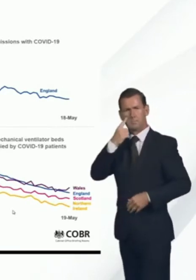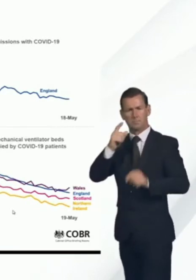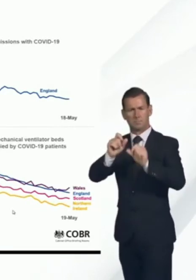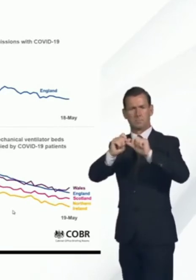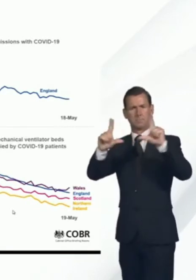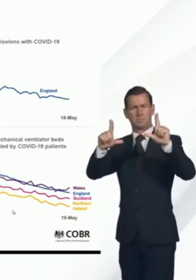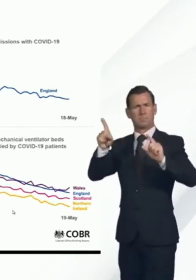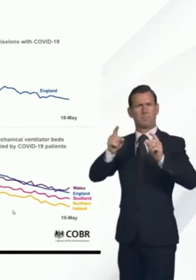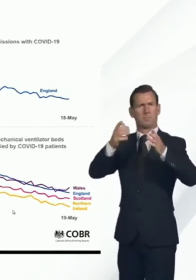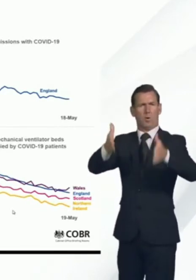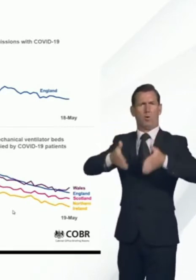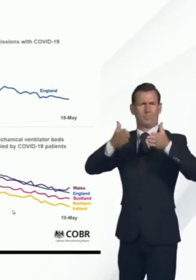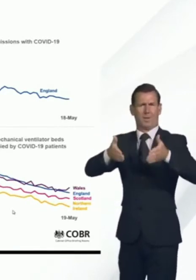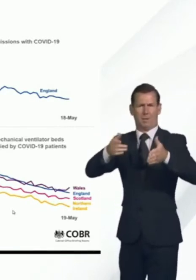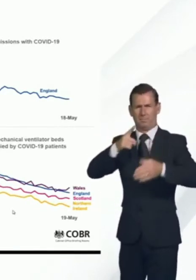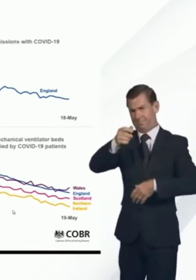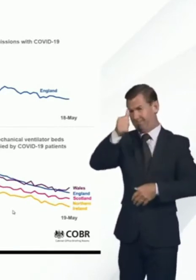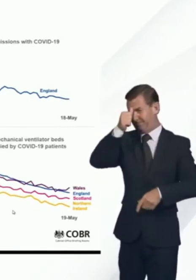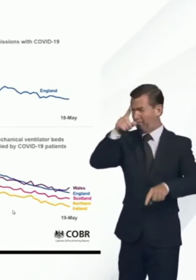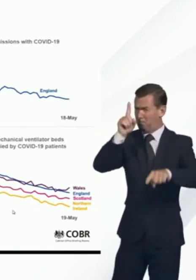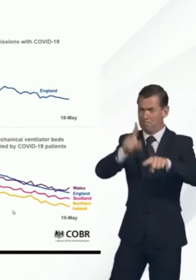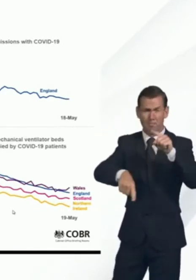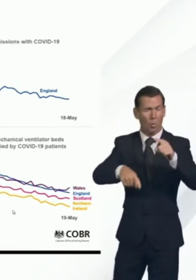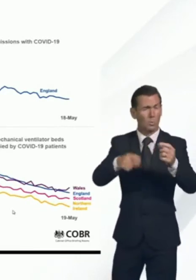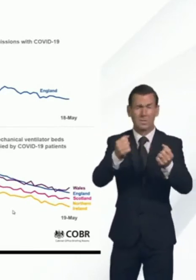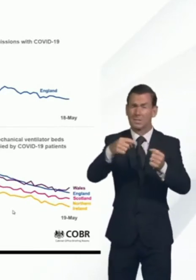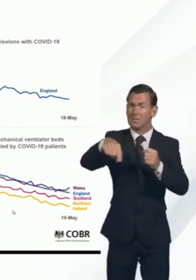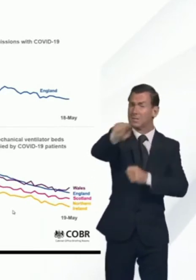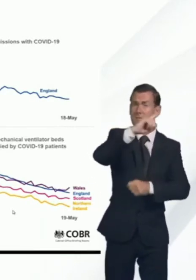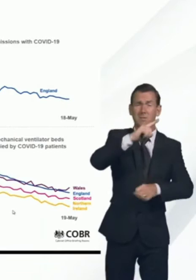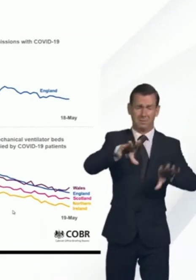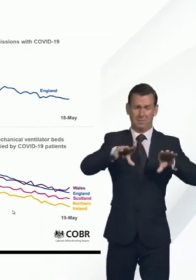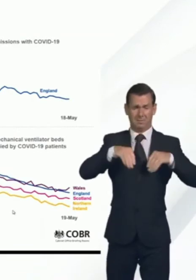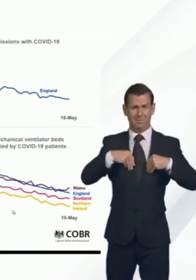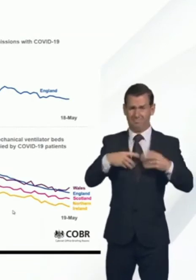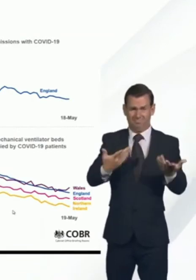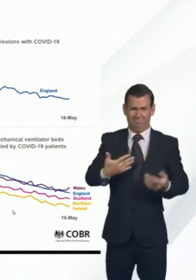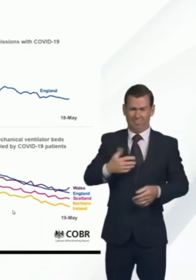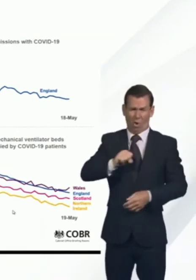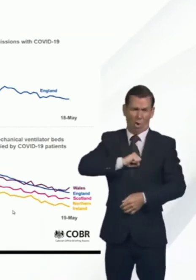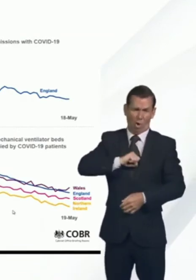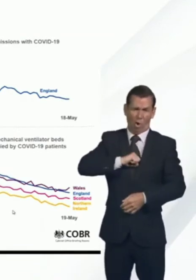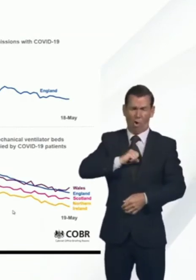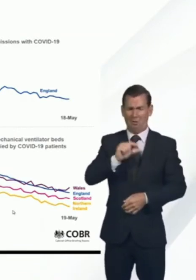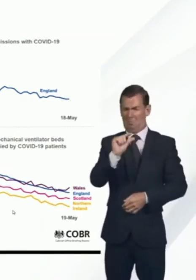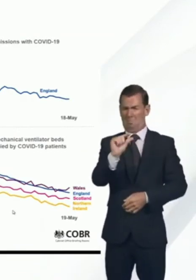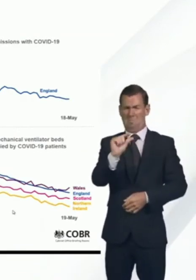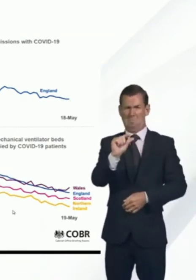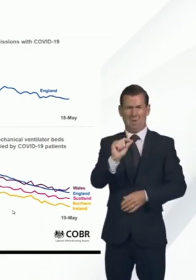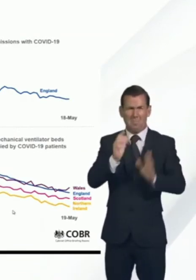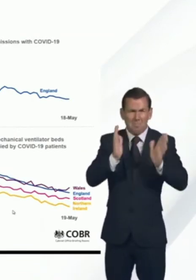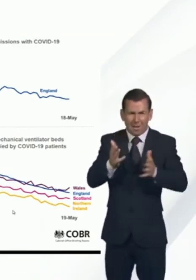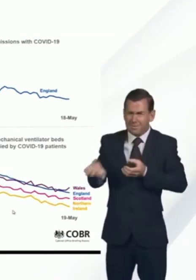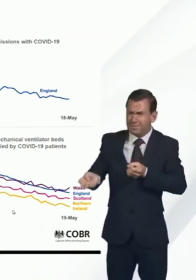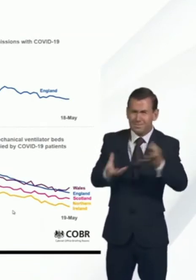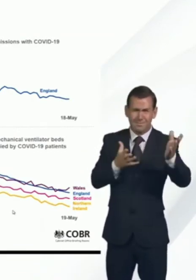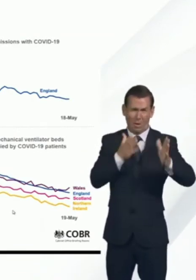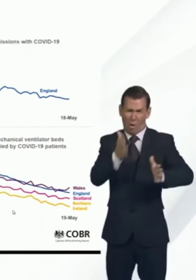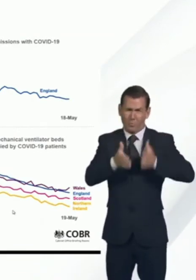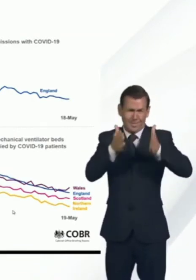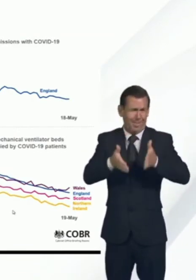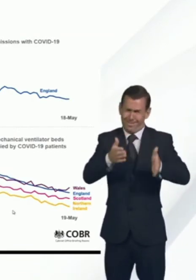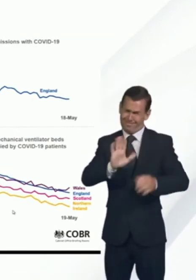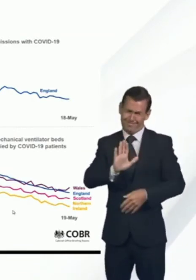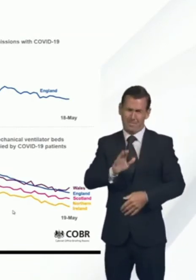Now, once again, for the vast majority of people, this is a mild illness that does not require hospital care. But for a minority of